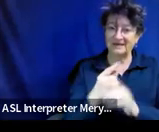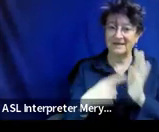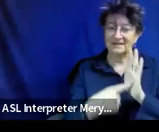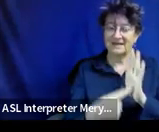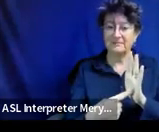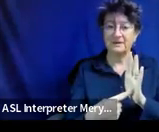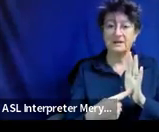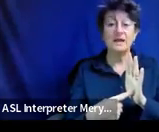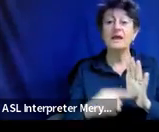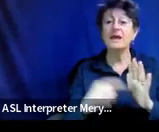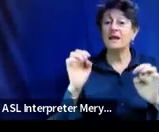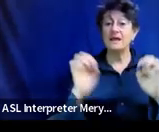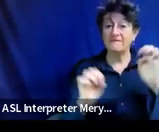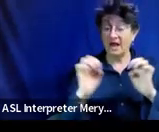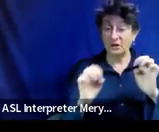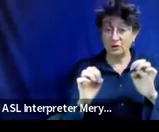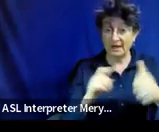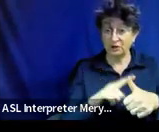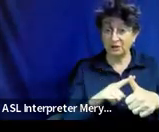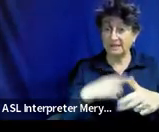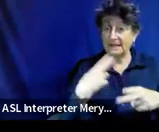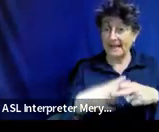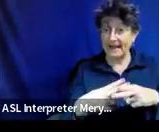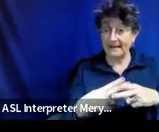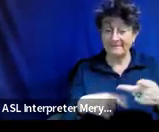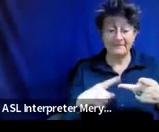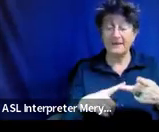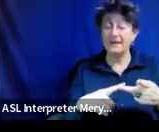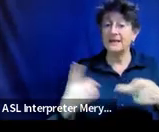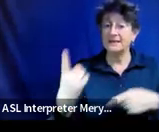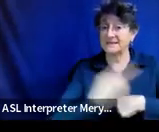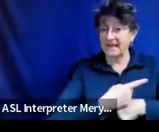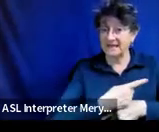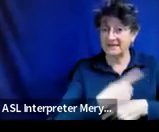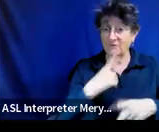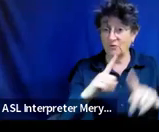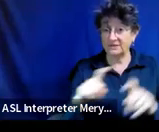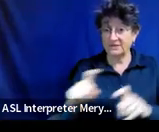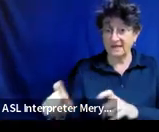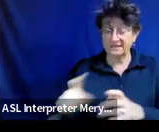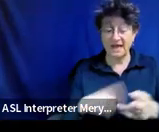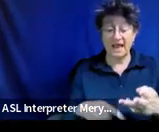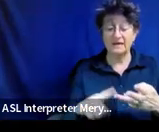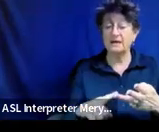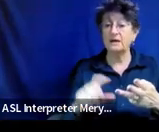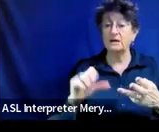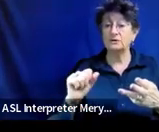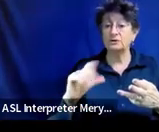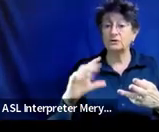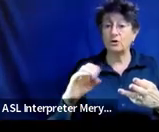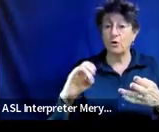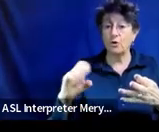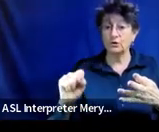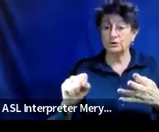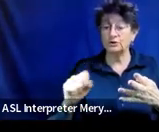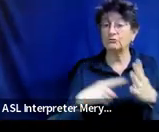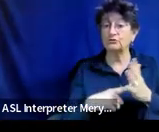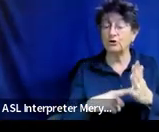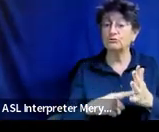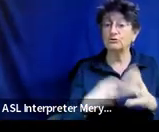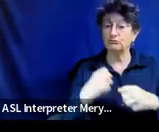administered. You've got the name of the test. You've got the dates of the test. And you have those scores to include the strengths and the gaps.